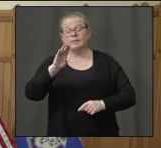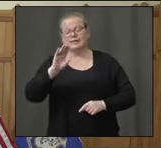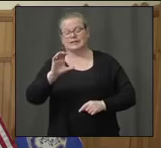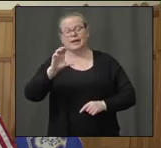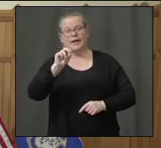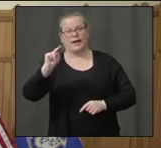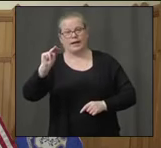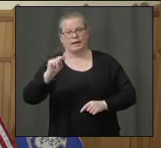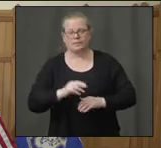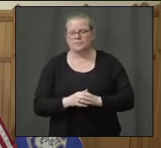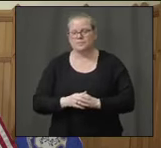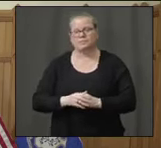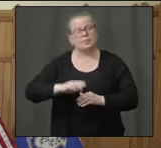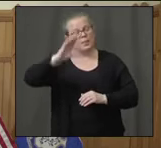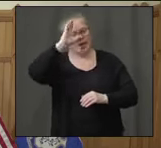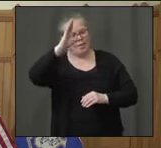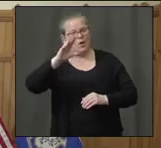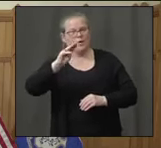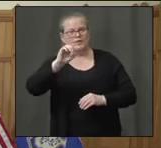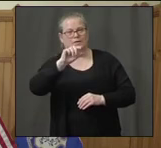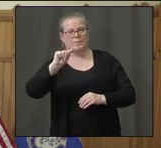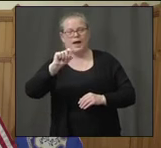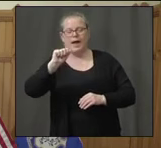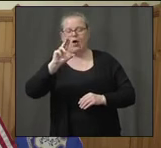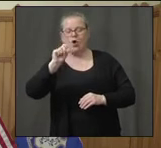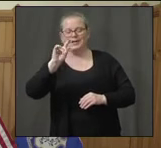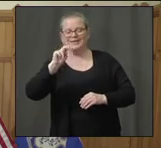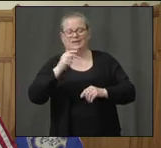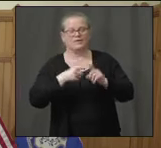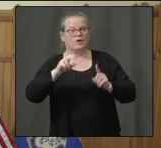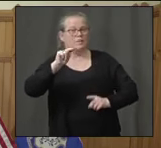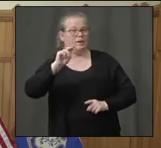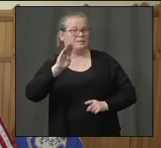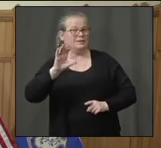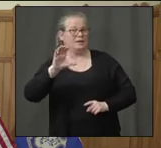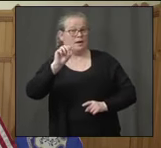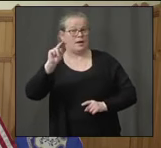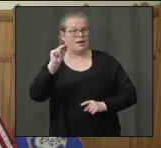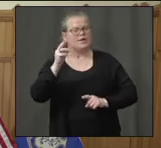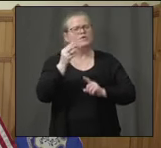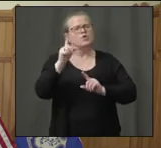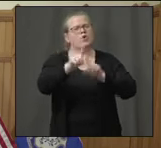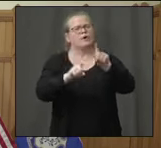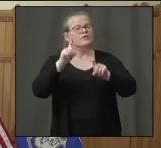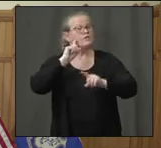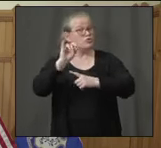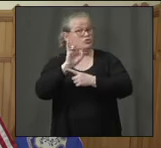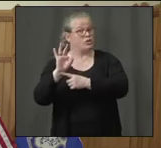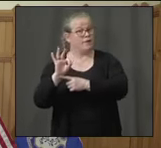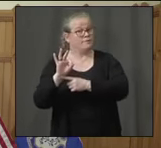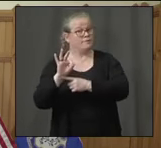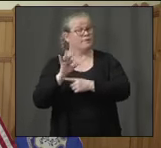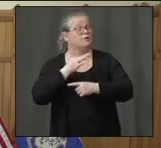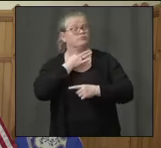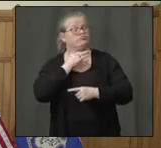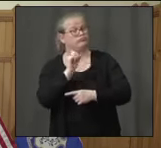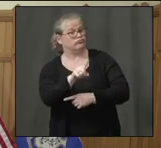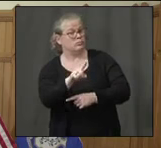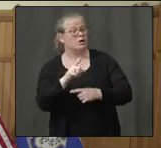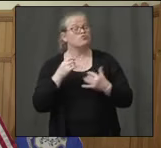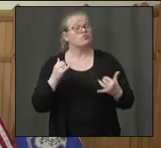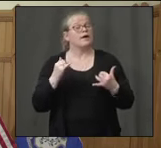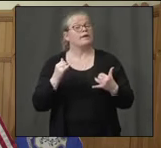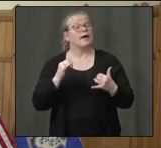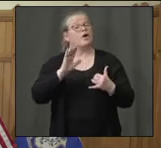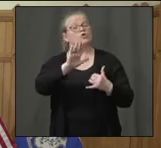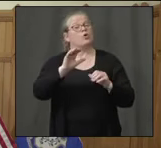Hi, Governor. This is Matt Austin with NBC Connecticut. And had a couple quick questions for Jeff. I was wondering if you could just tell us what the current capacity is